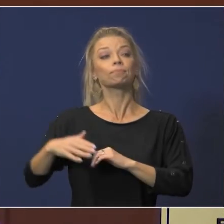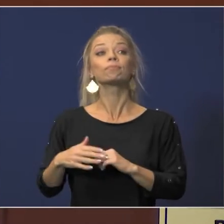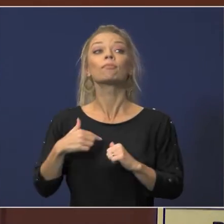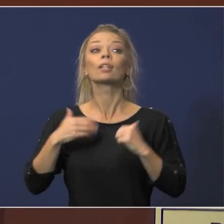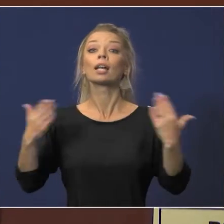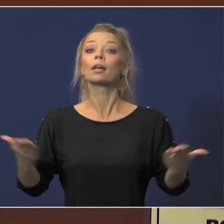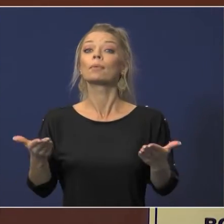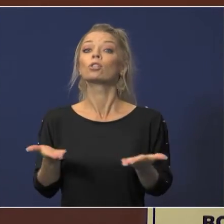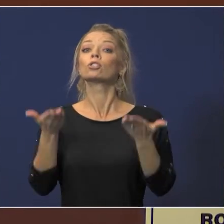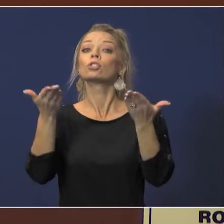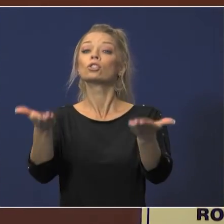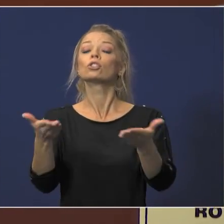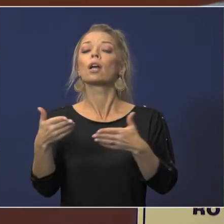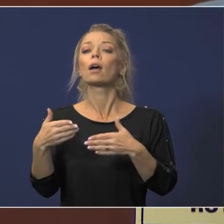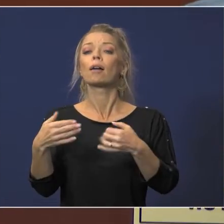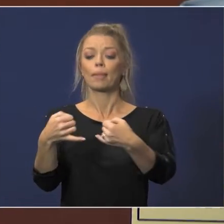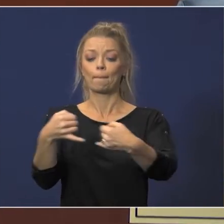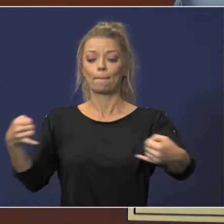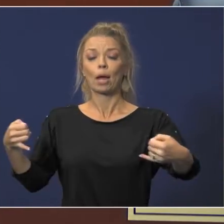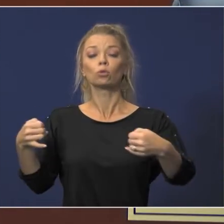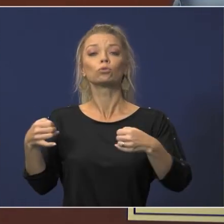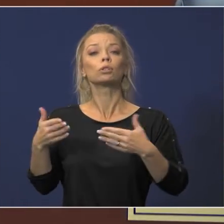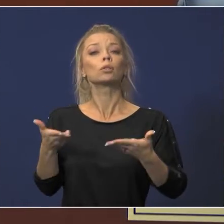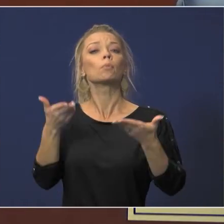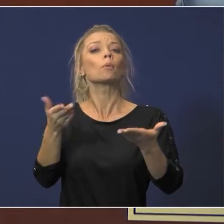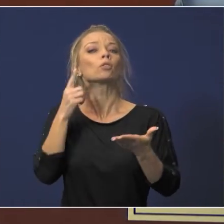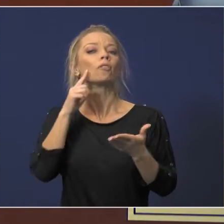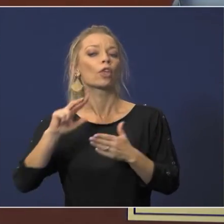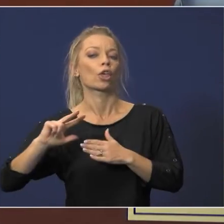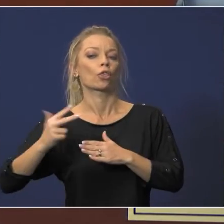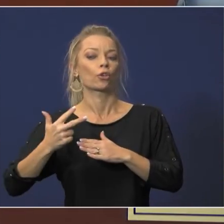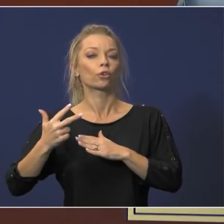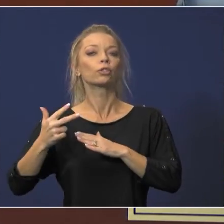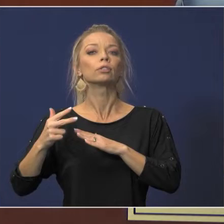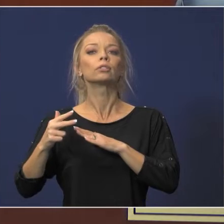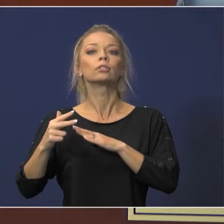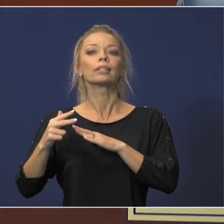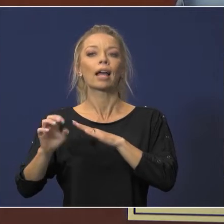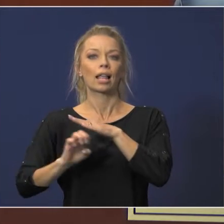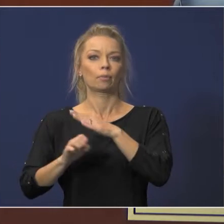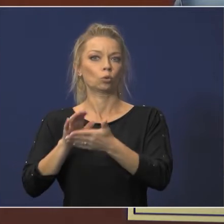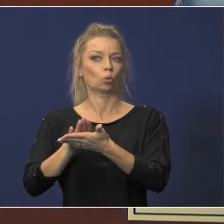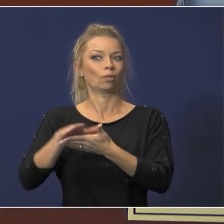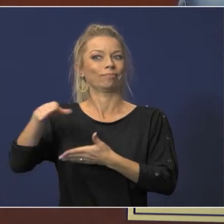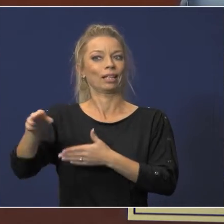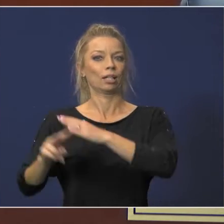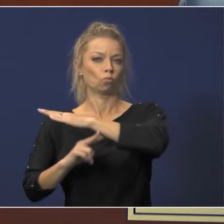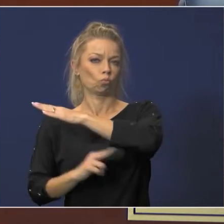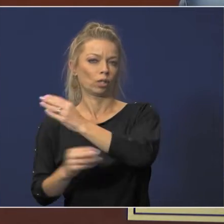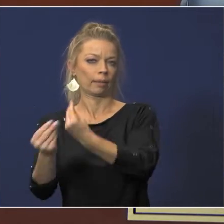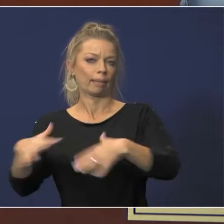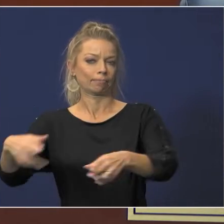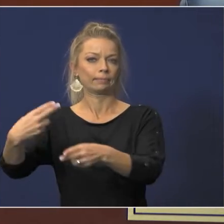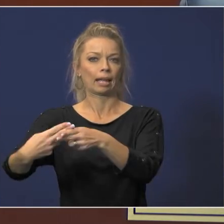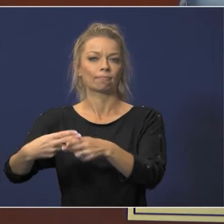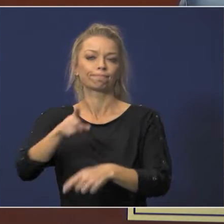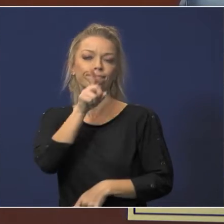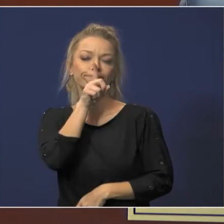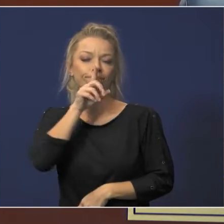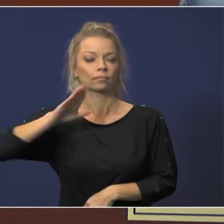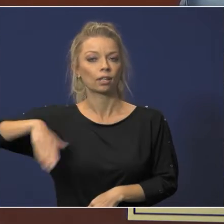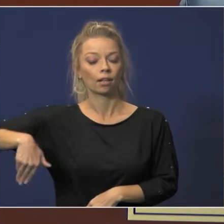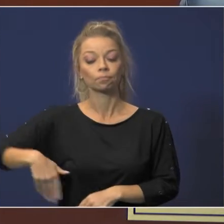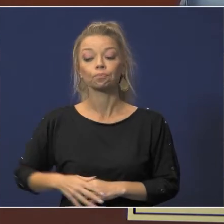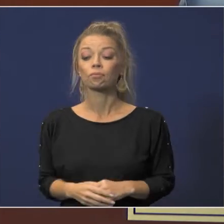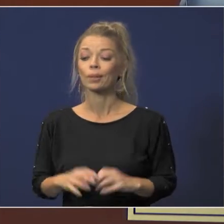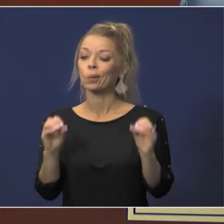share with you the boundary proposal for the third elementary school in bridgeland elementary number 57 yet to be named while no boundary decisions are